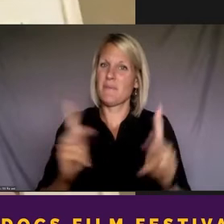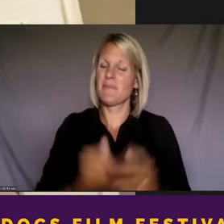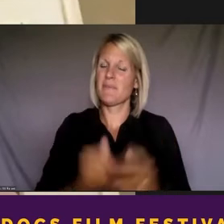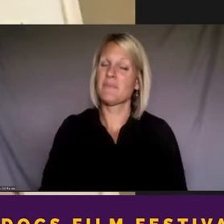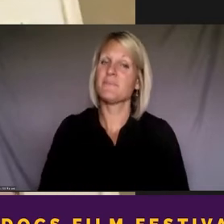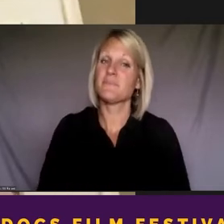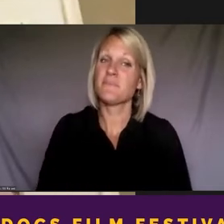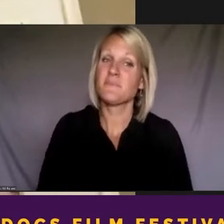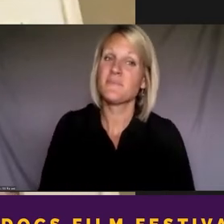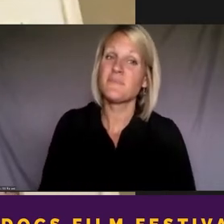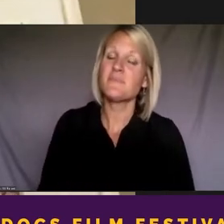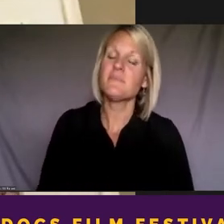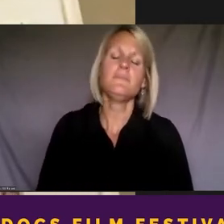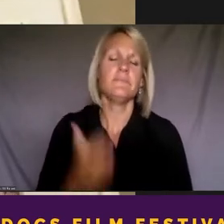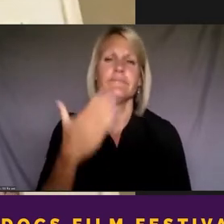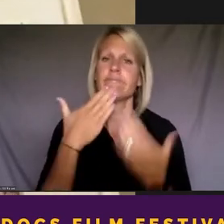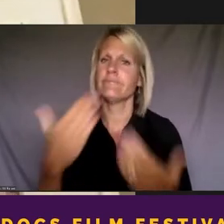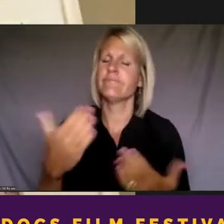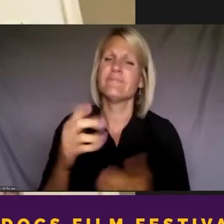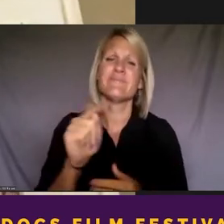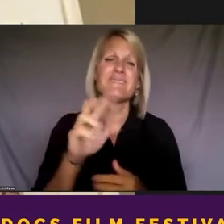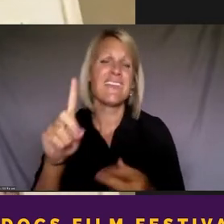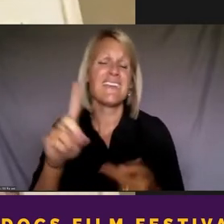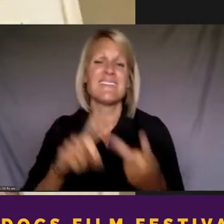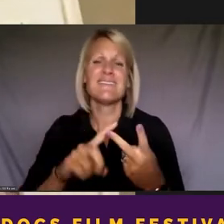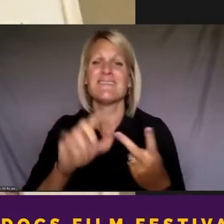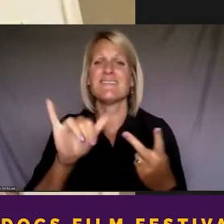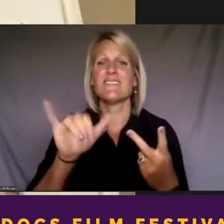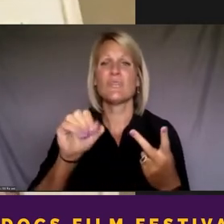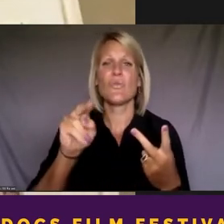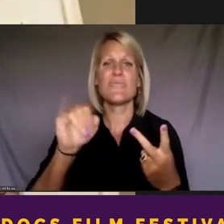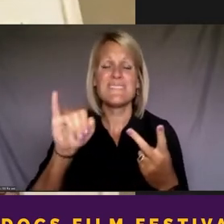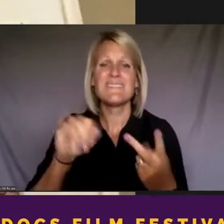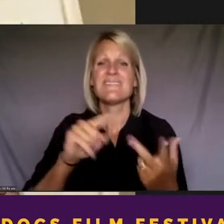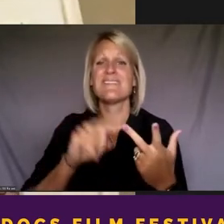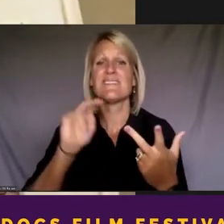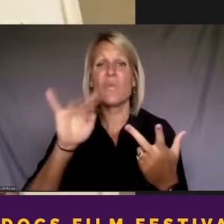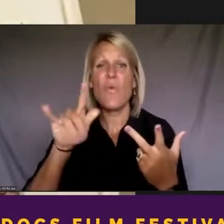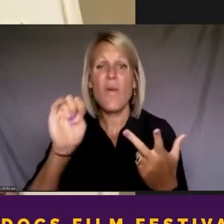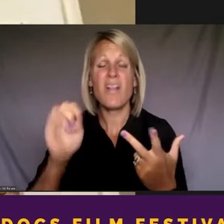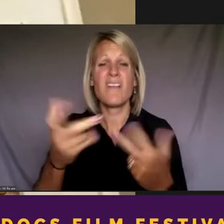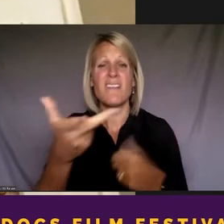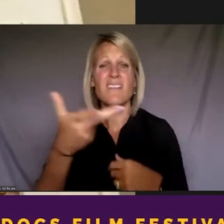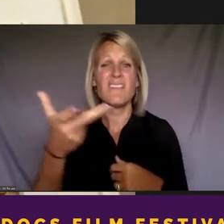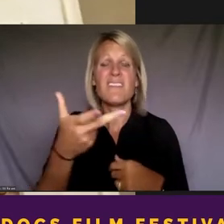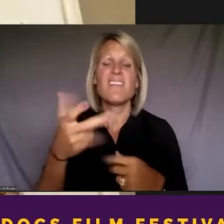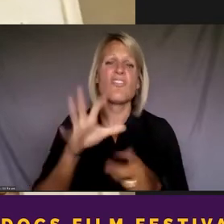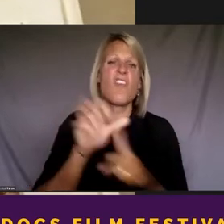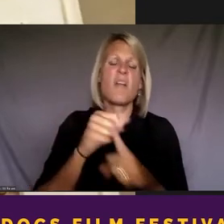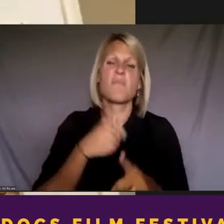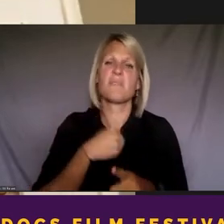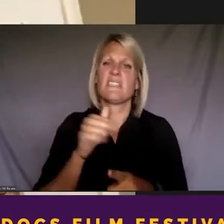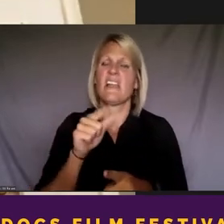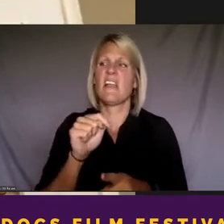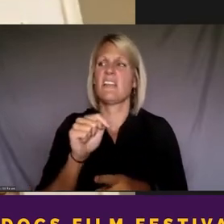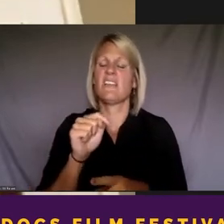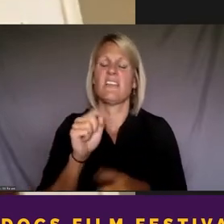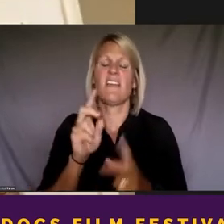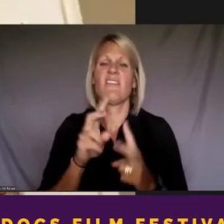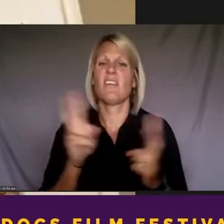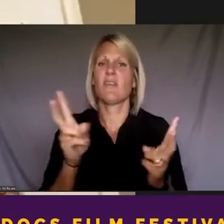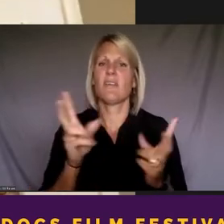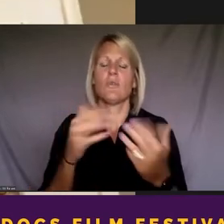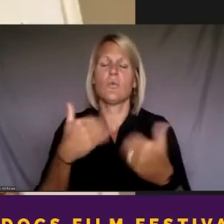thank you to Ted, Yoni, and Nicole in particular, that, like, really caught me at a revolutionary